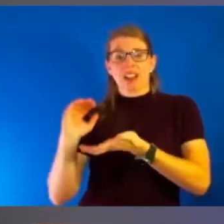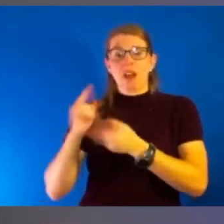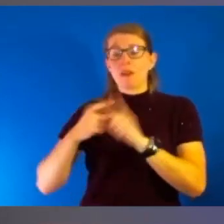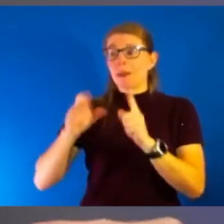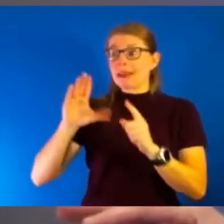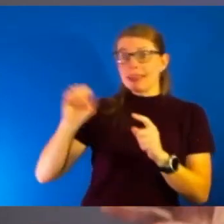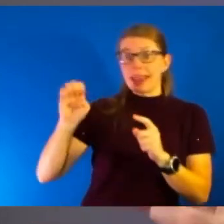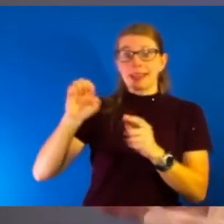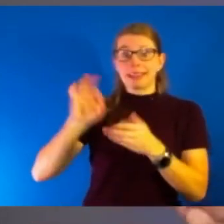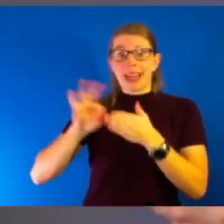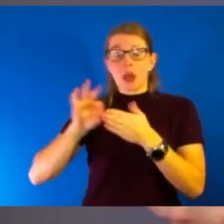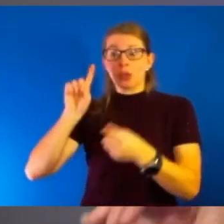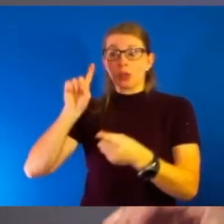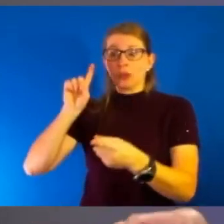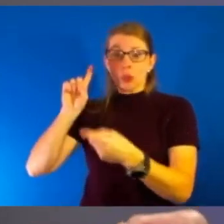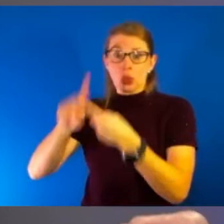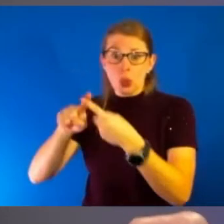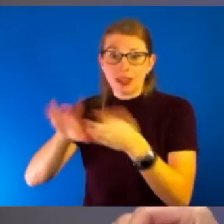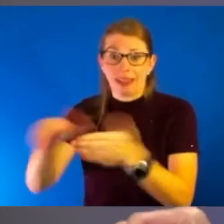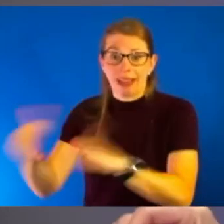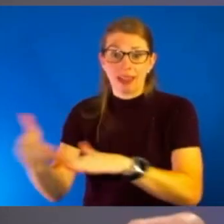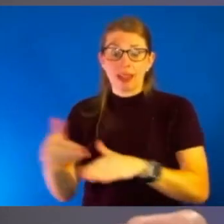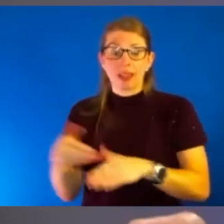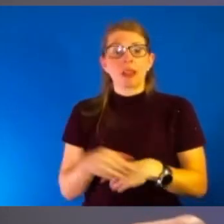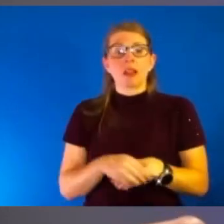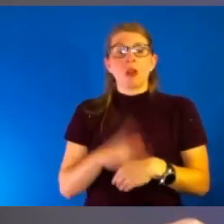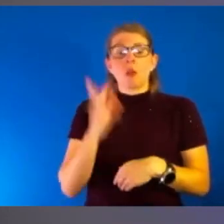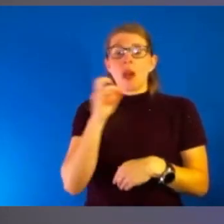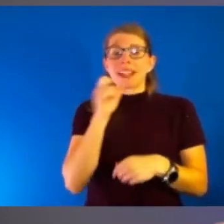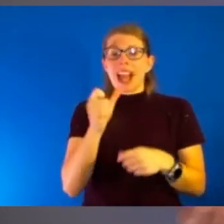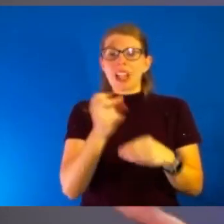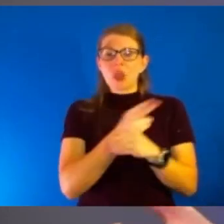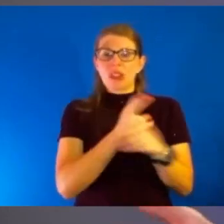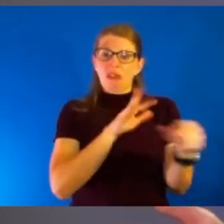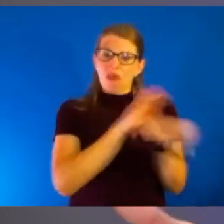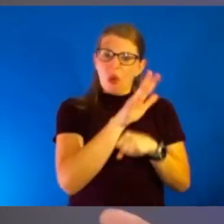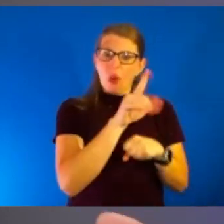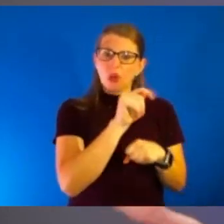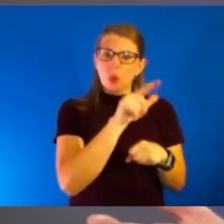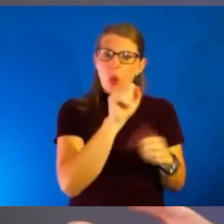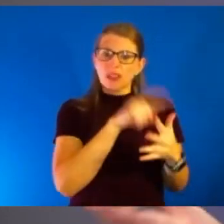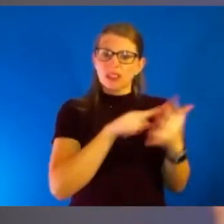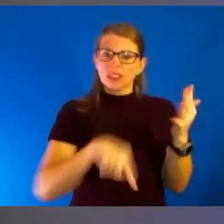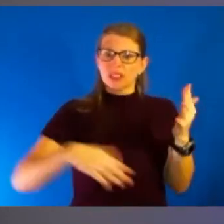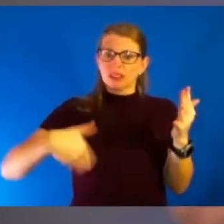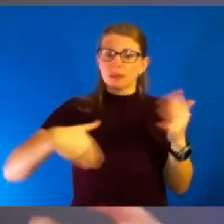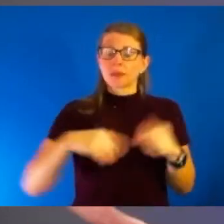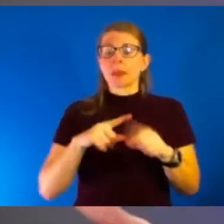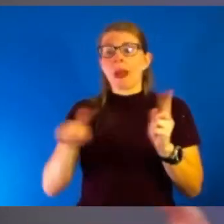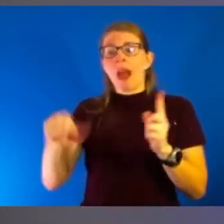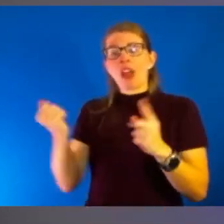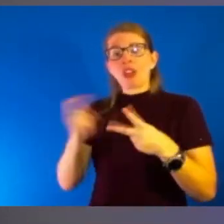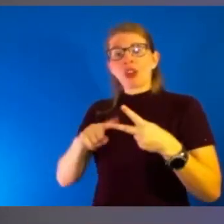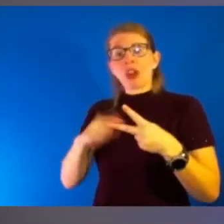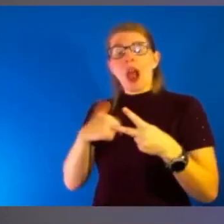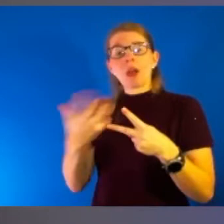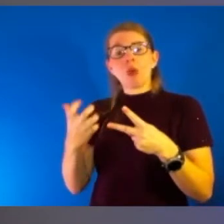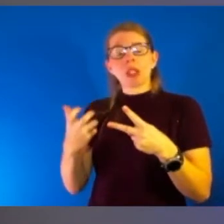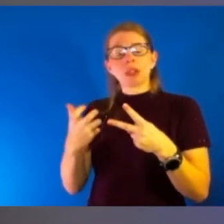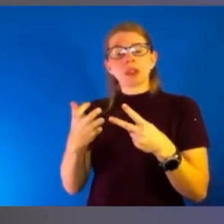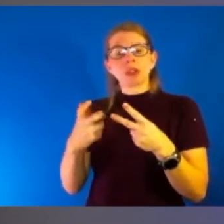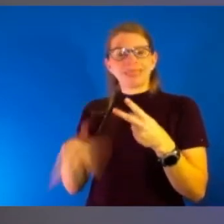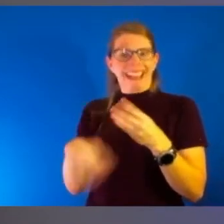way through deaths because we haven't, we're not fully utilizing those tools. The other thing that I think that I wanted to build on was